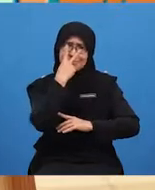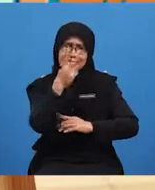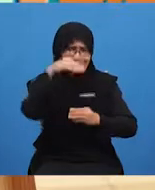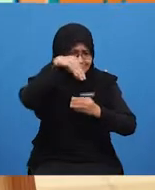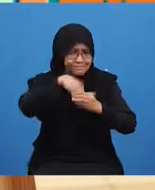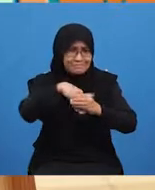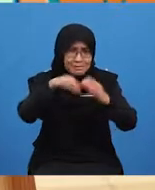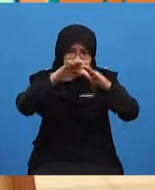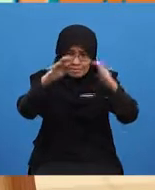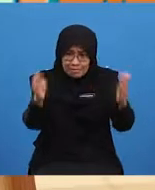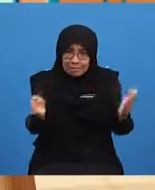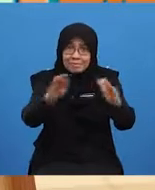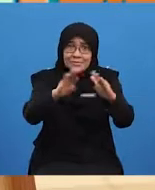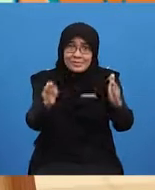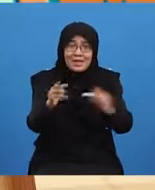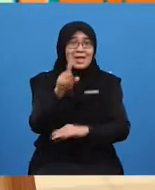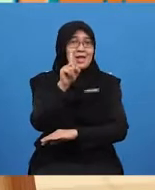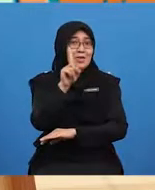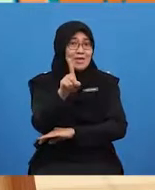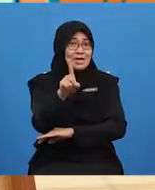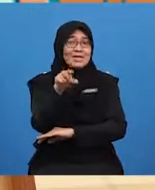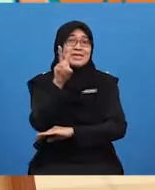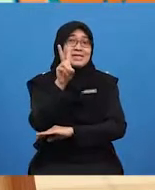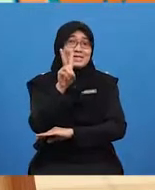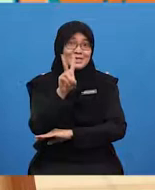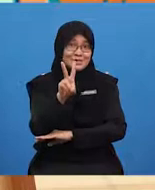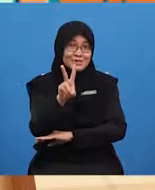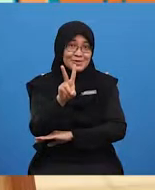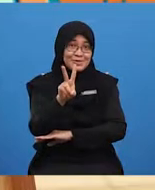Okay. One, two,